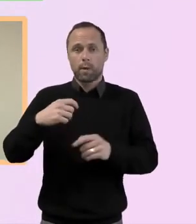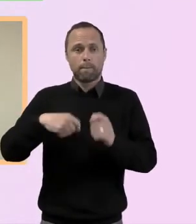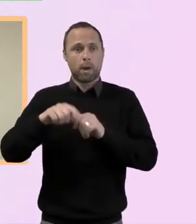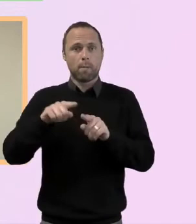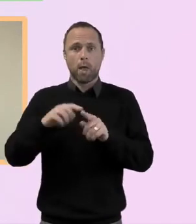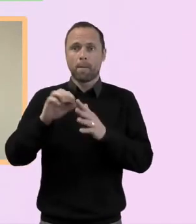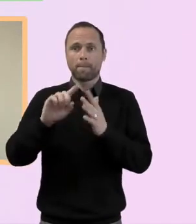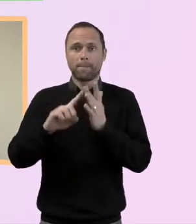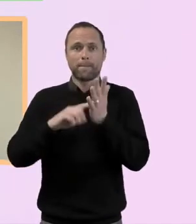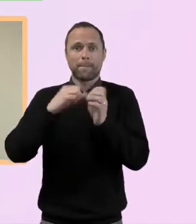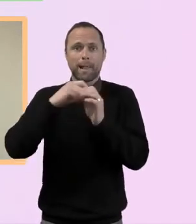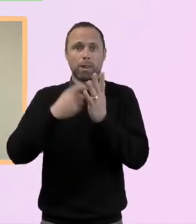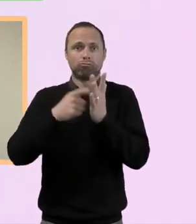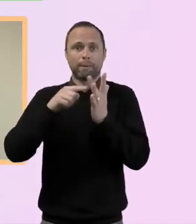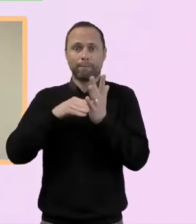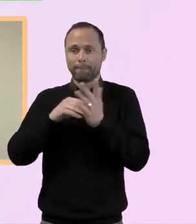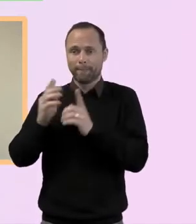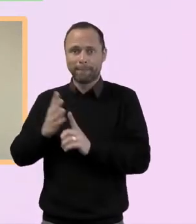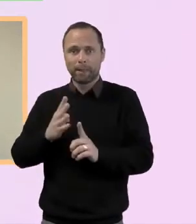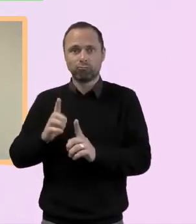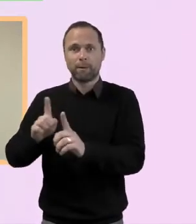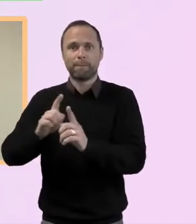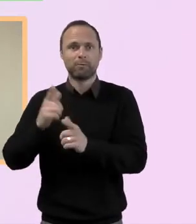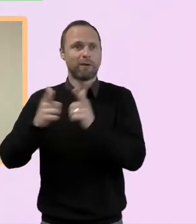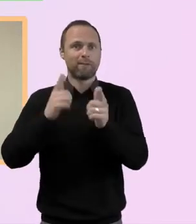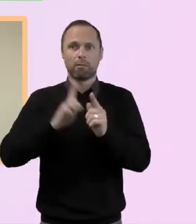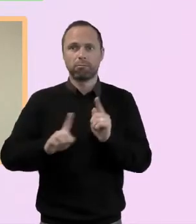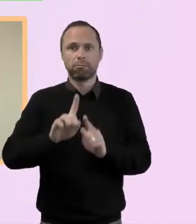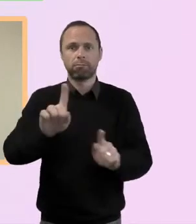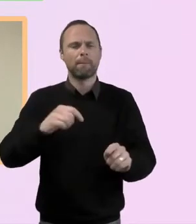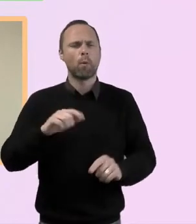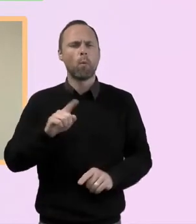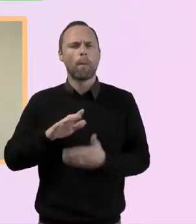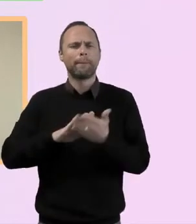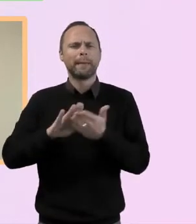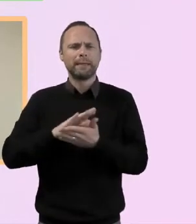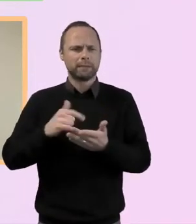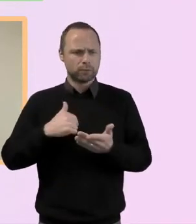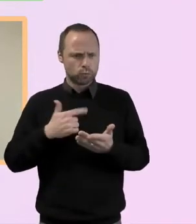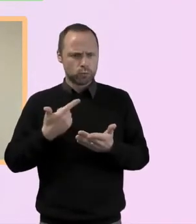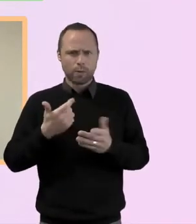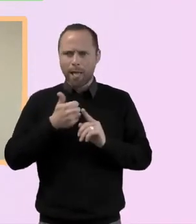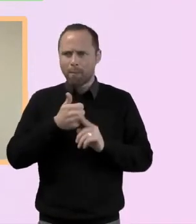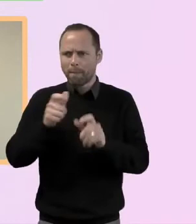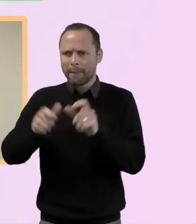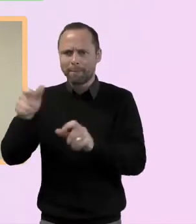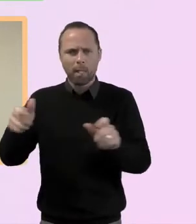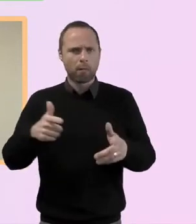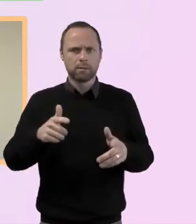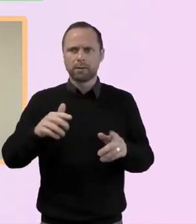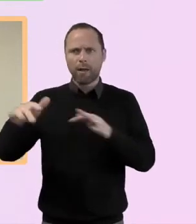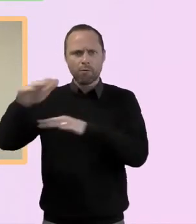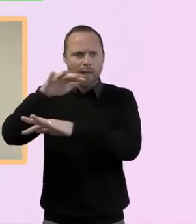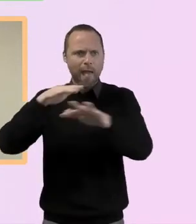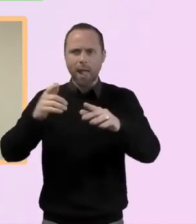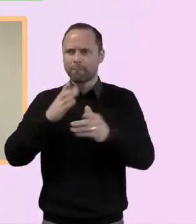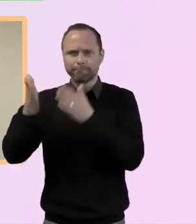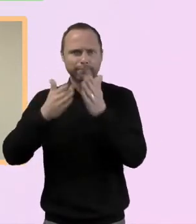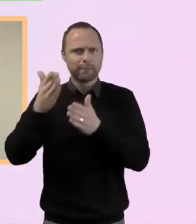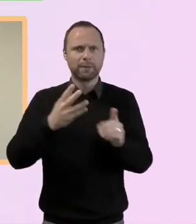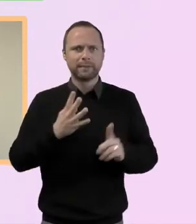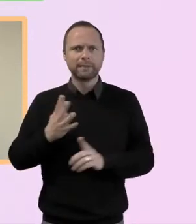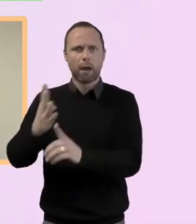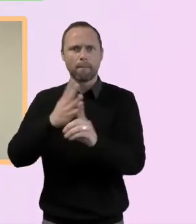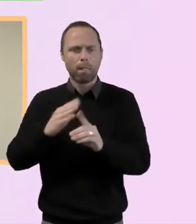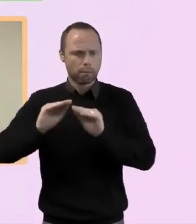priesthood of all believers. We're good at that, but what does it mean to equip our people to be out there to actually really be discipling people? So they're